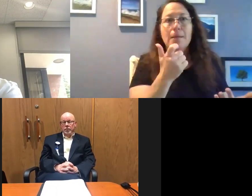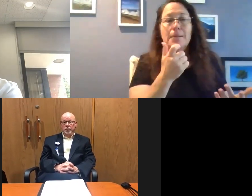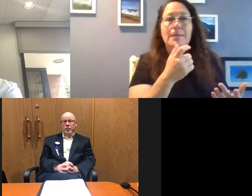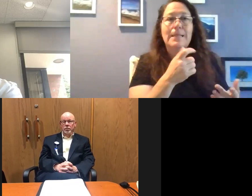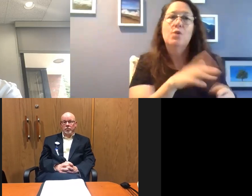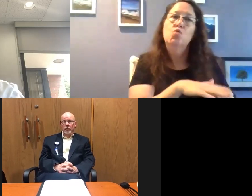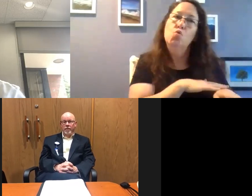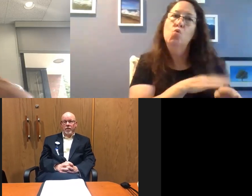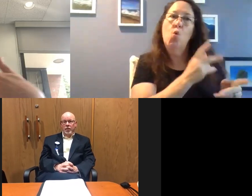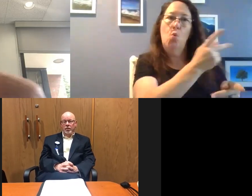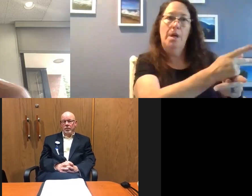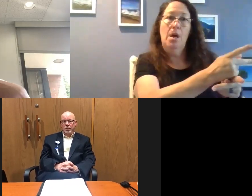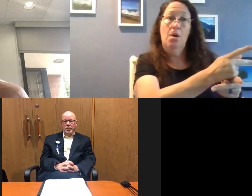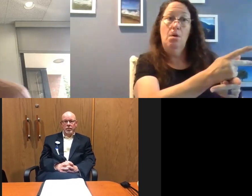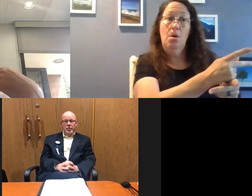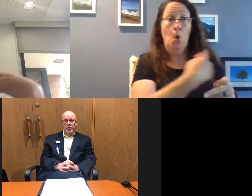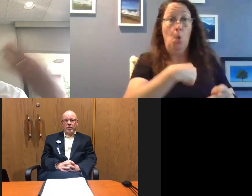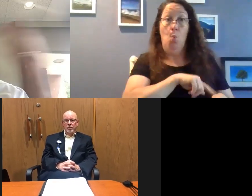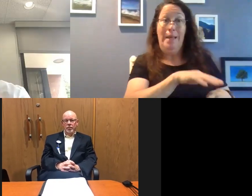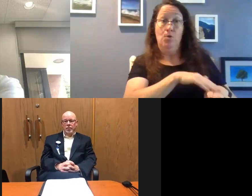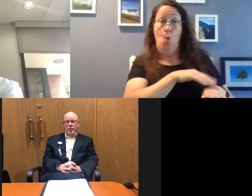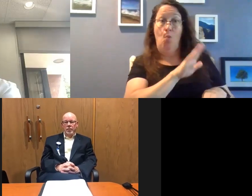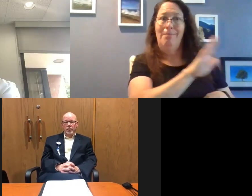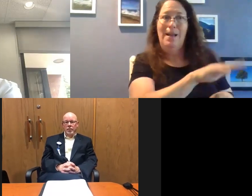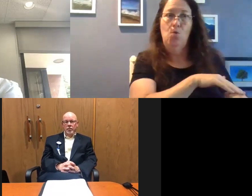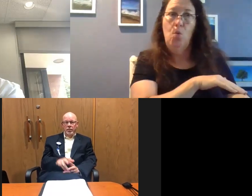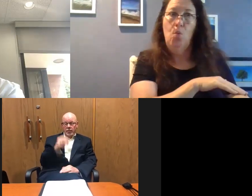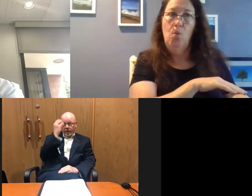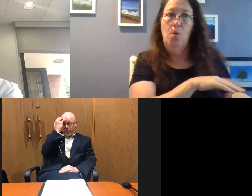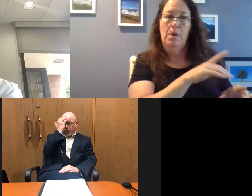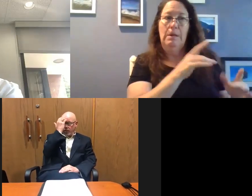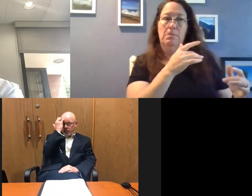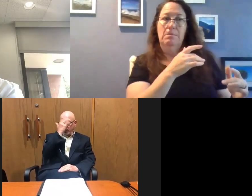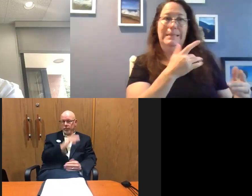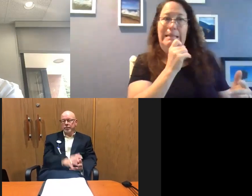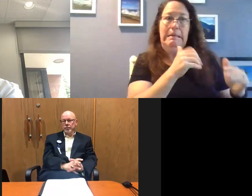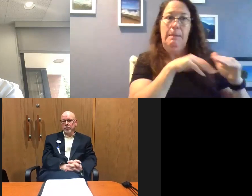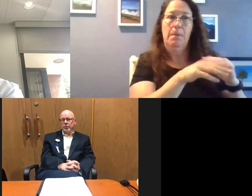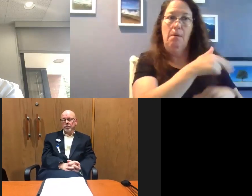slowed down for whatever reason, whether we slowed it down or they slowed it down and didn't come in.